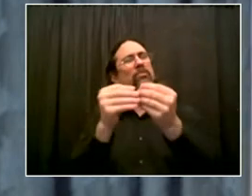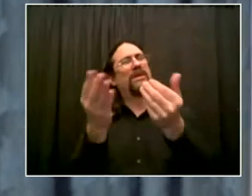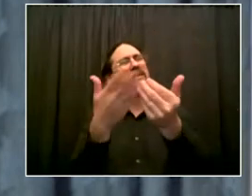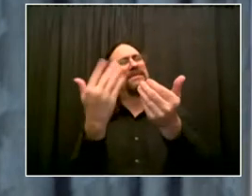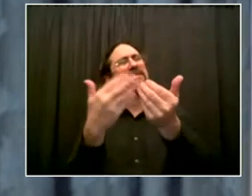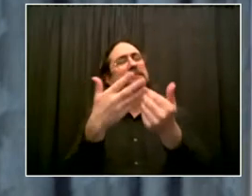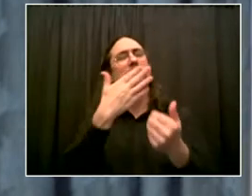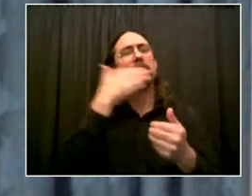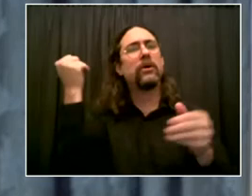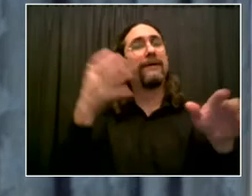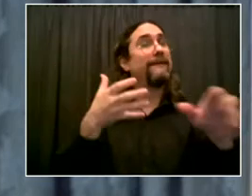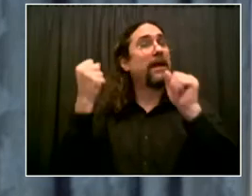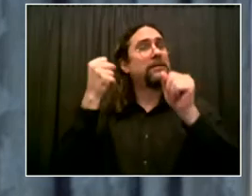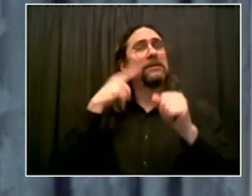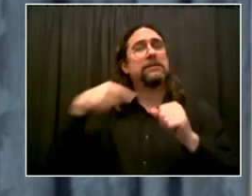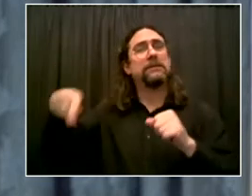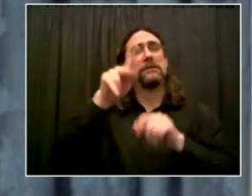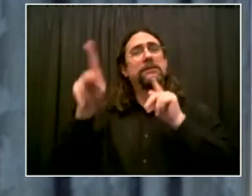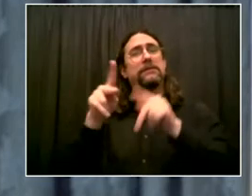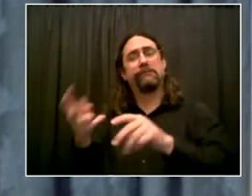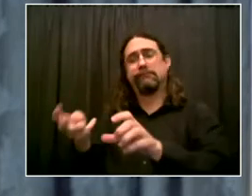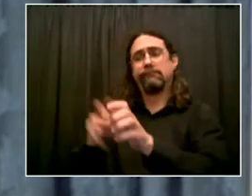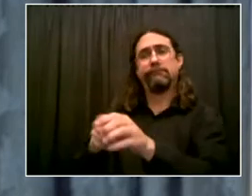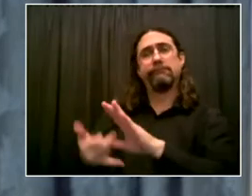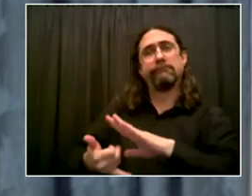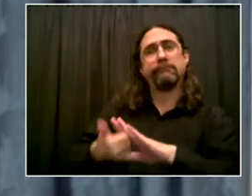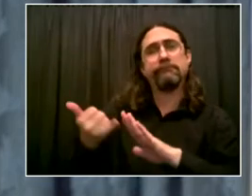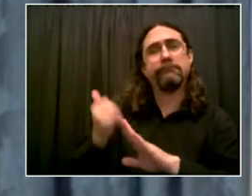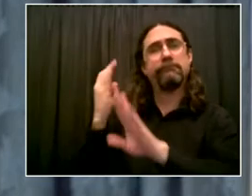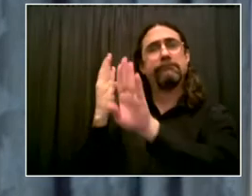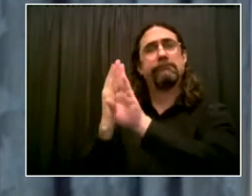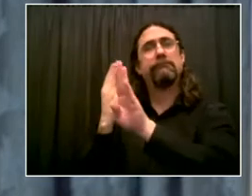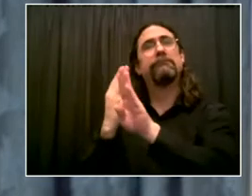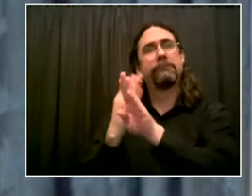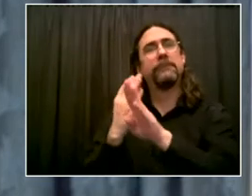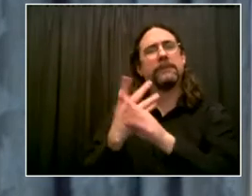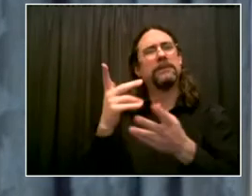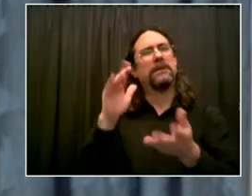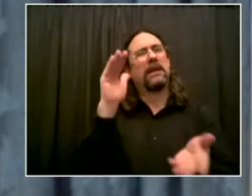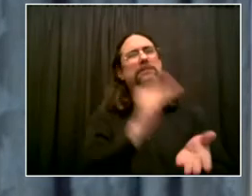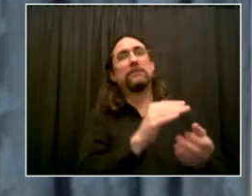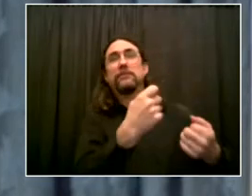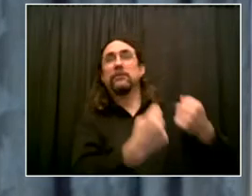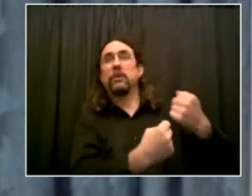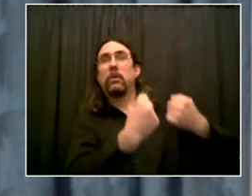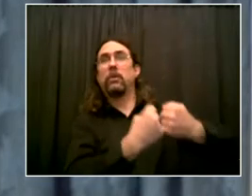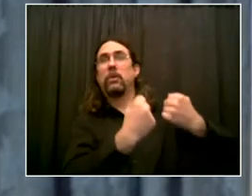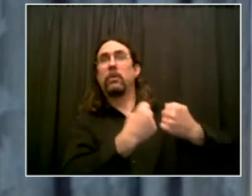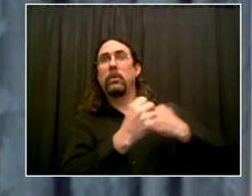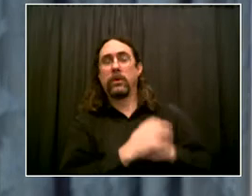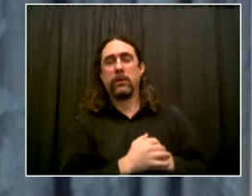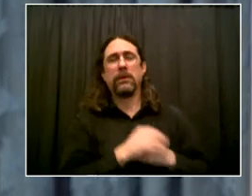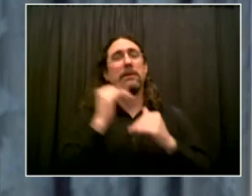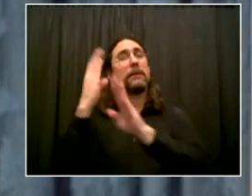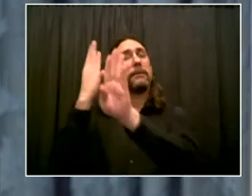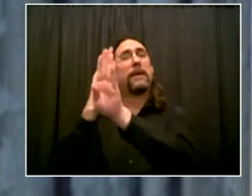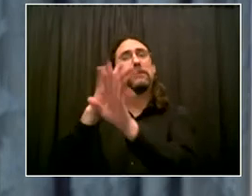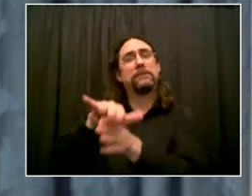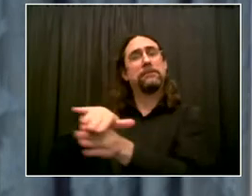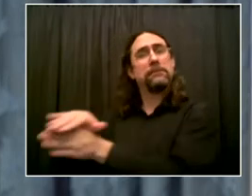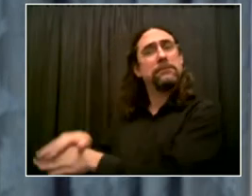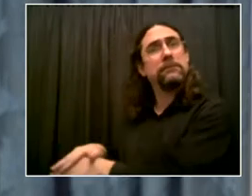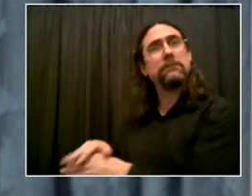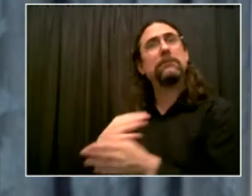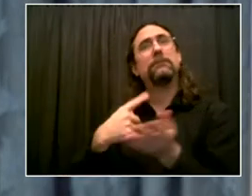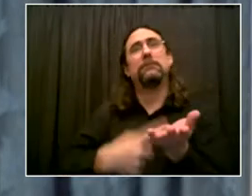we will be meeting the target of 30 miles of protected bike lanes, not just bike lanes, protected bike lanes, which